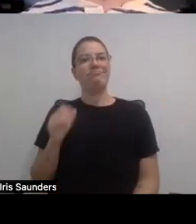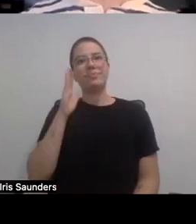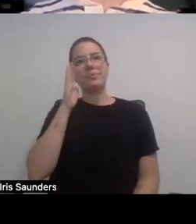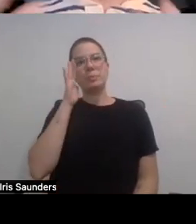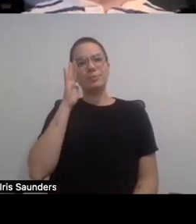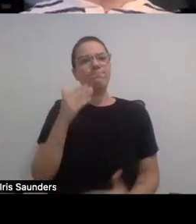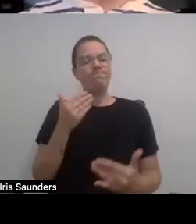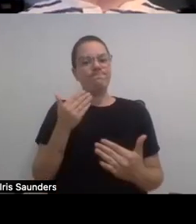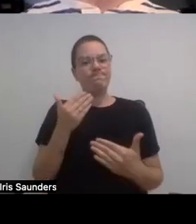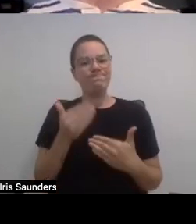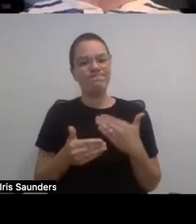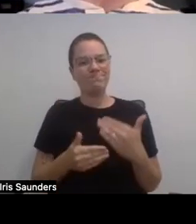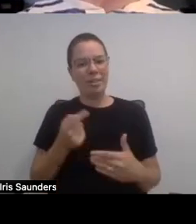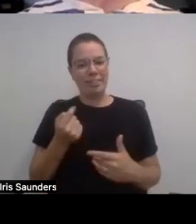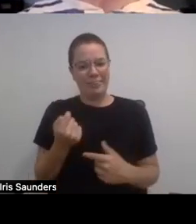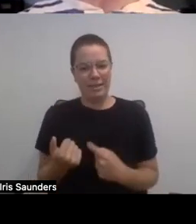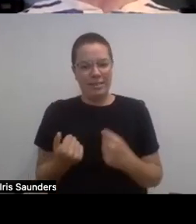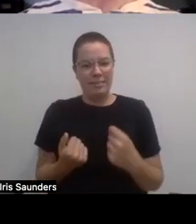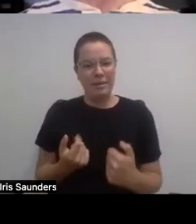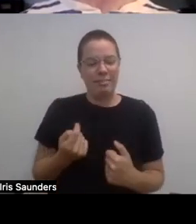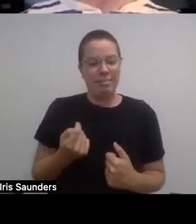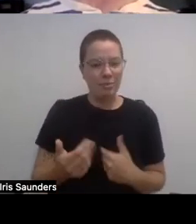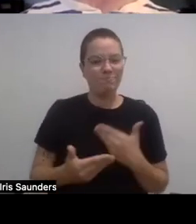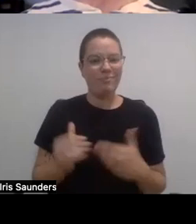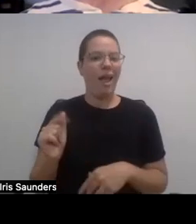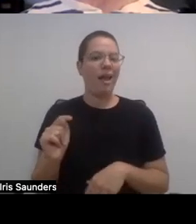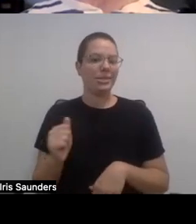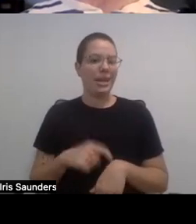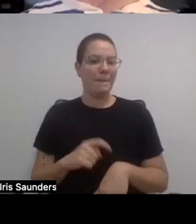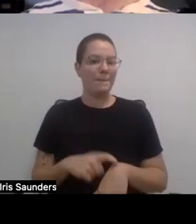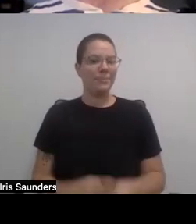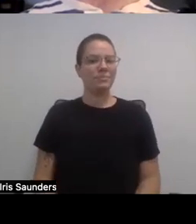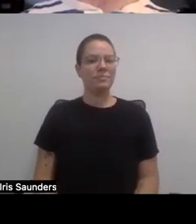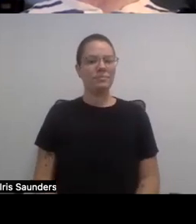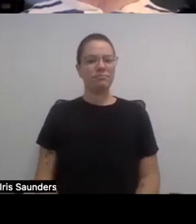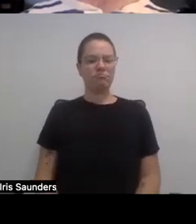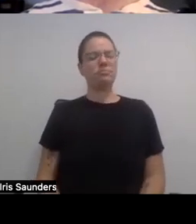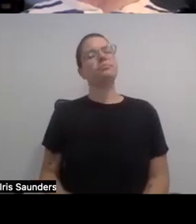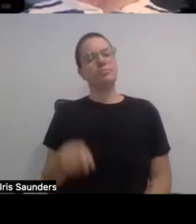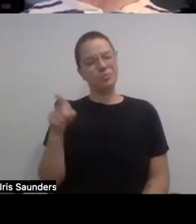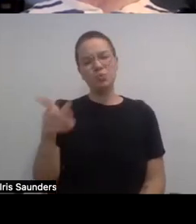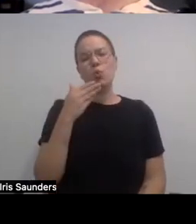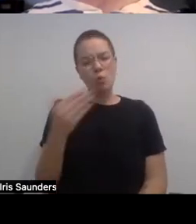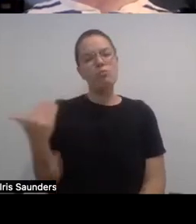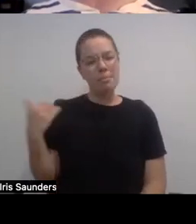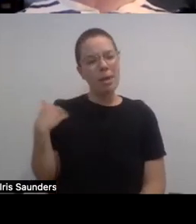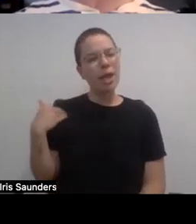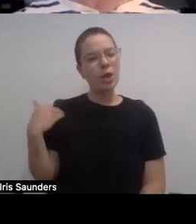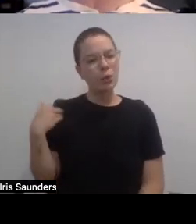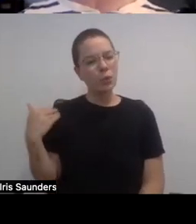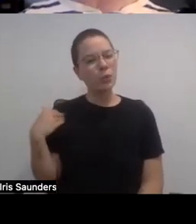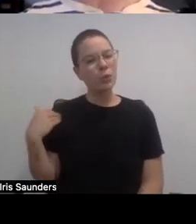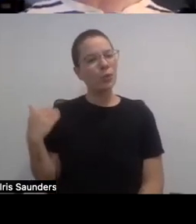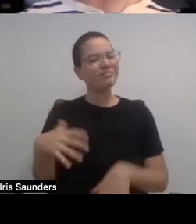bit at a time. You know, I love that reminder of, it takes